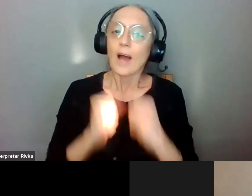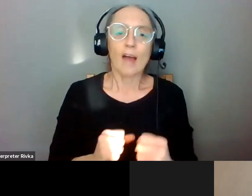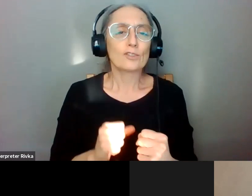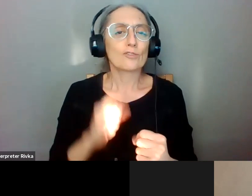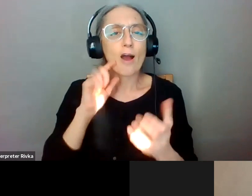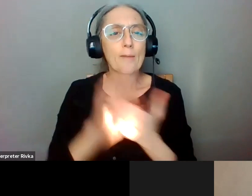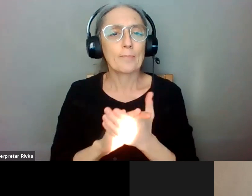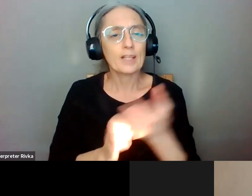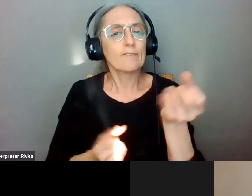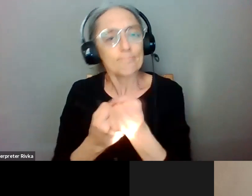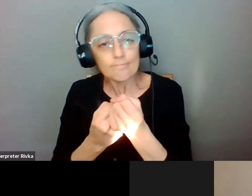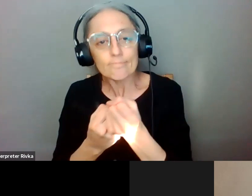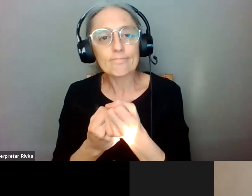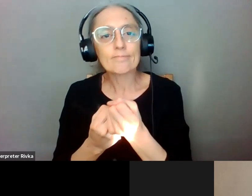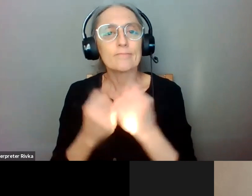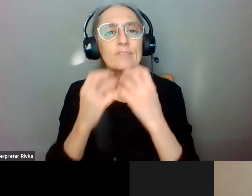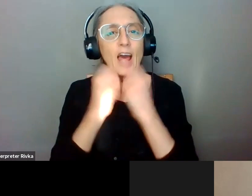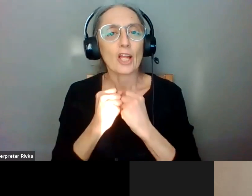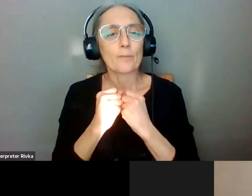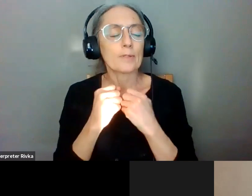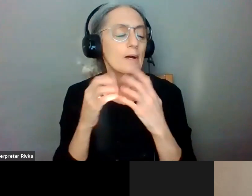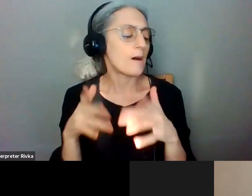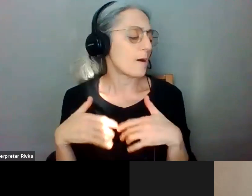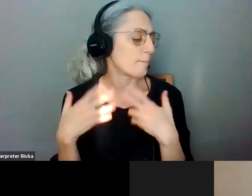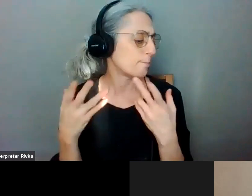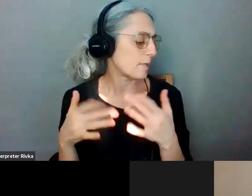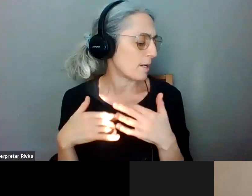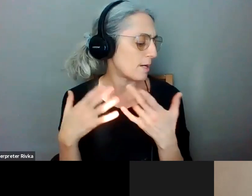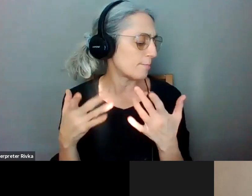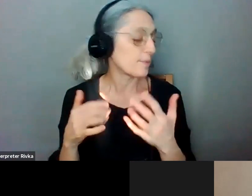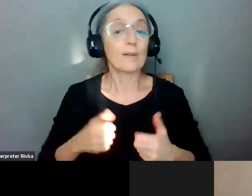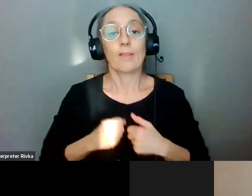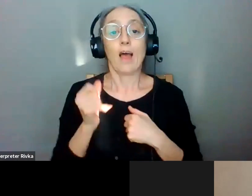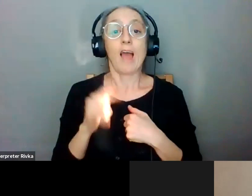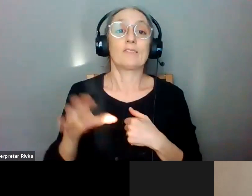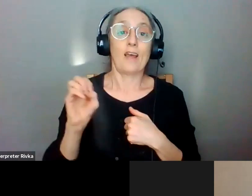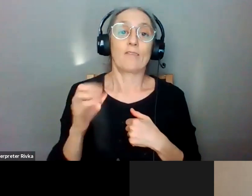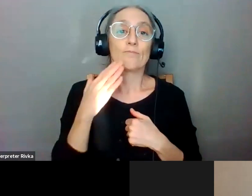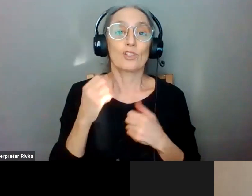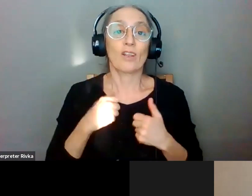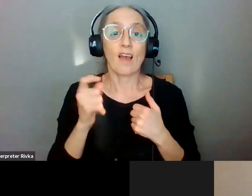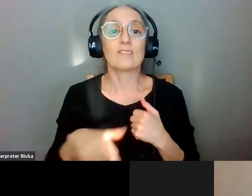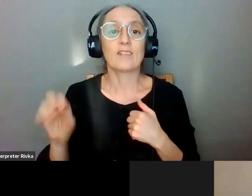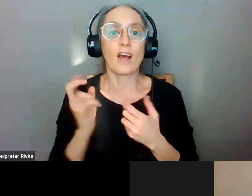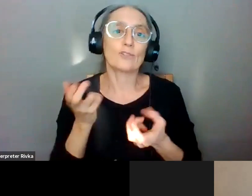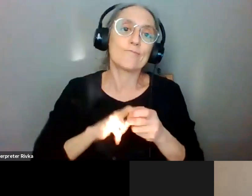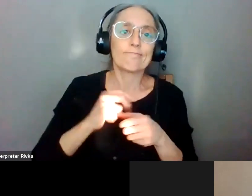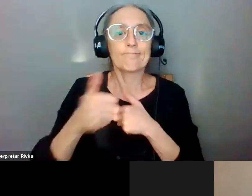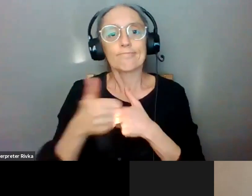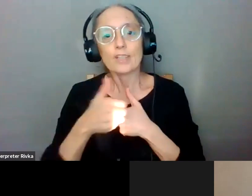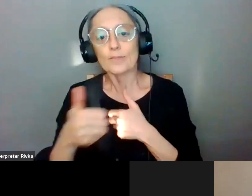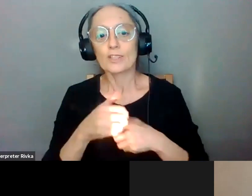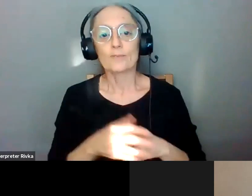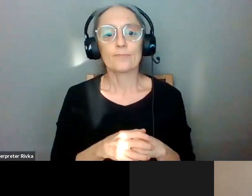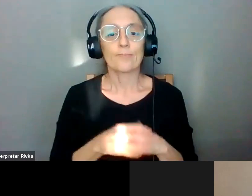uh uh lifestyle to have and and what i see now that i'm